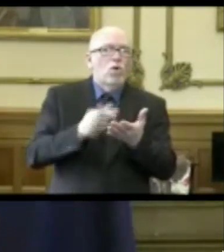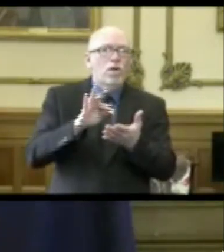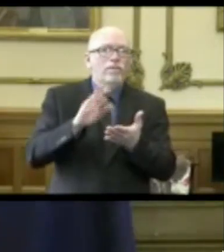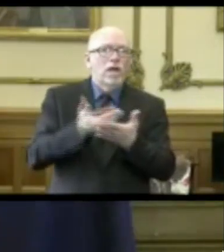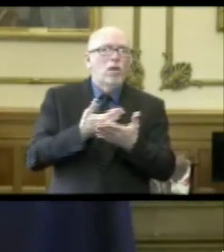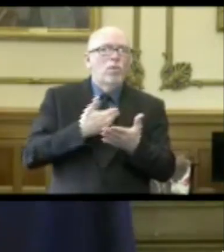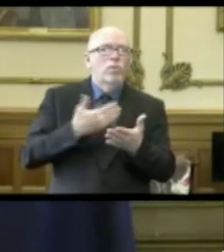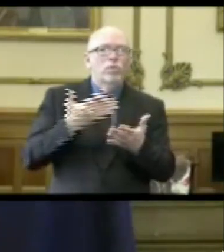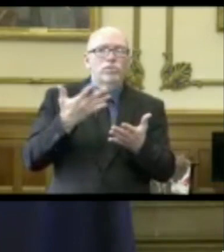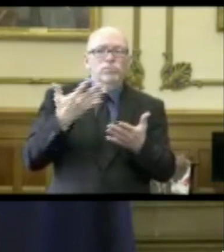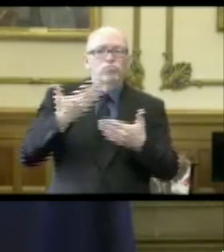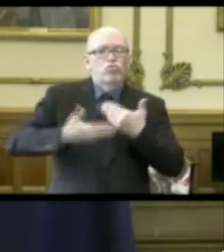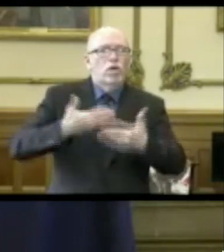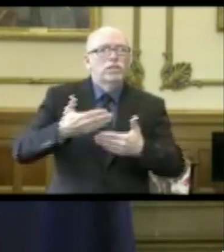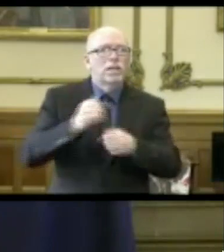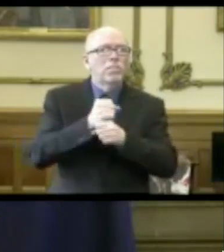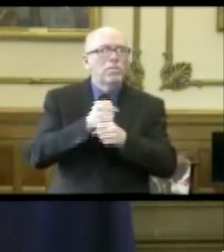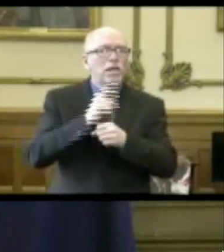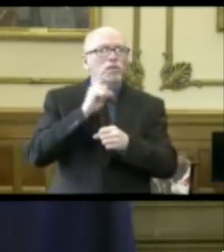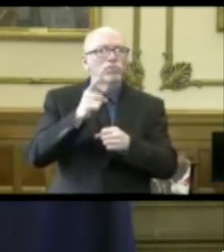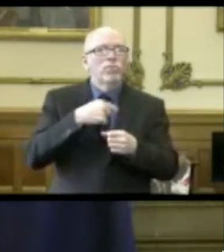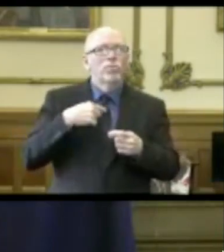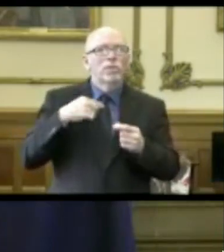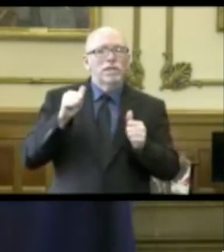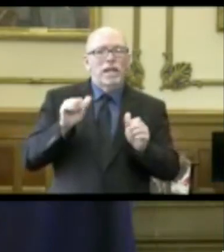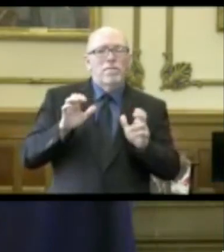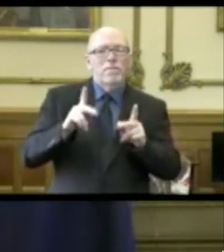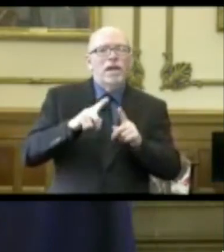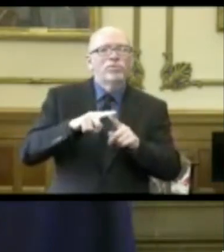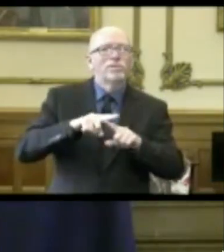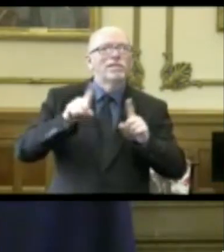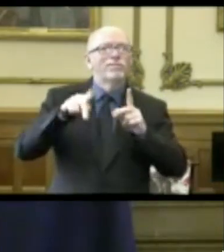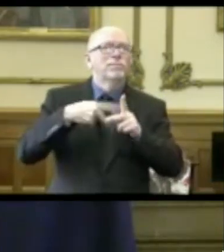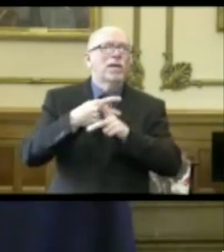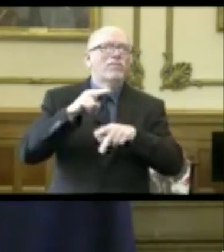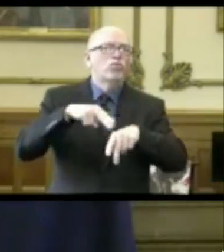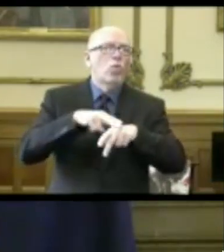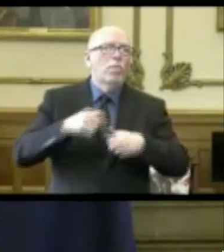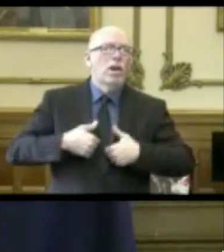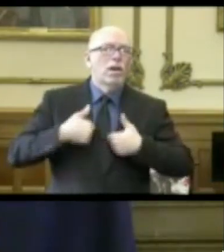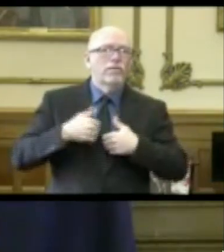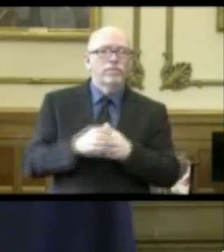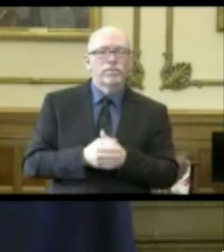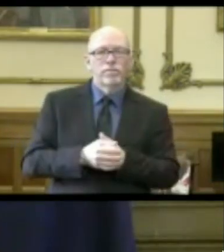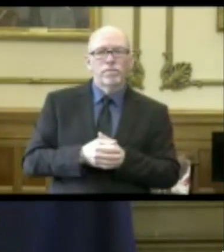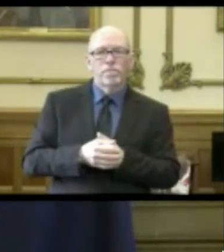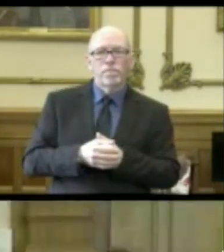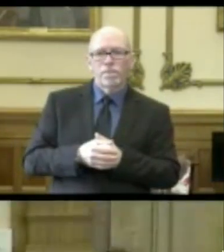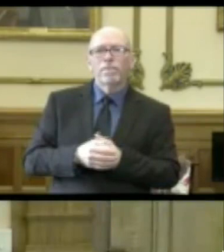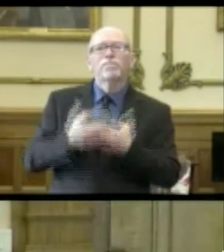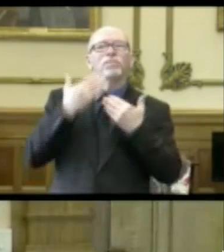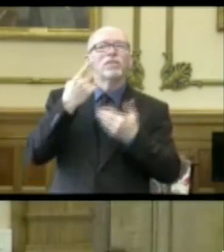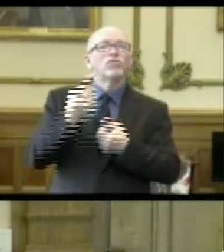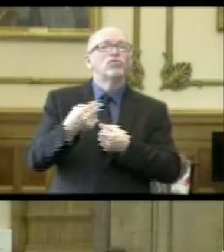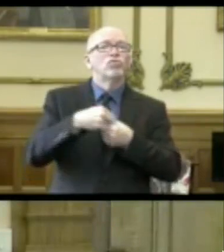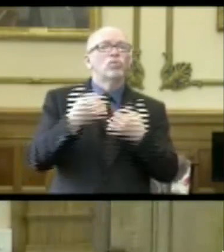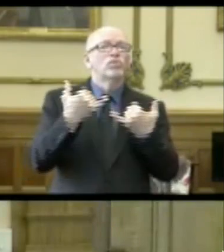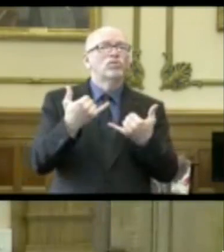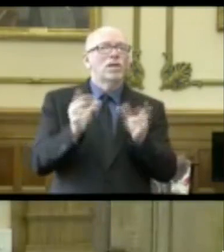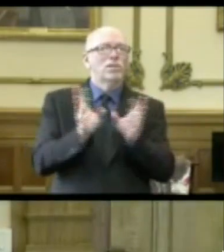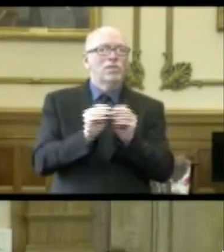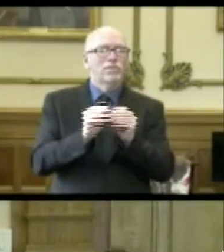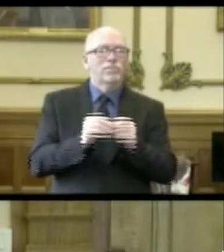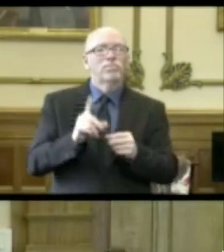formula to get, you know, back into that new normal routine way of life. Thank you for joining today's press